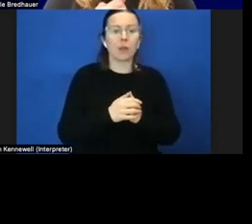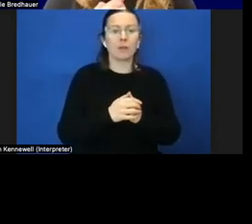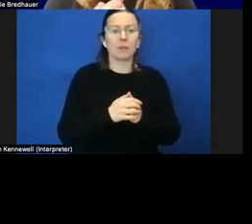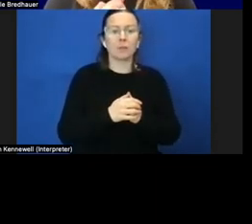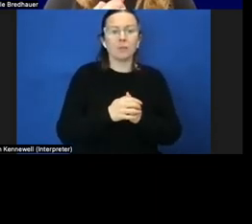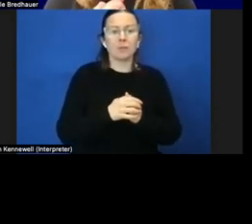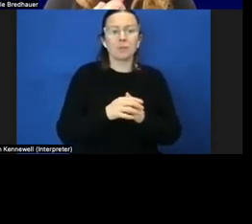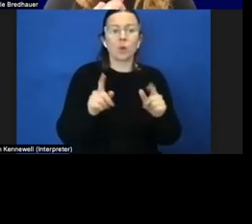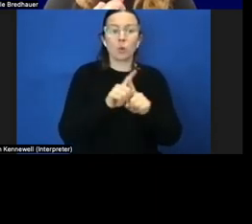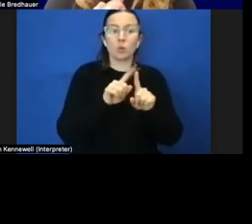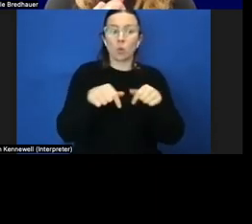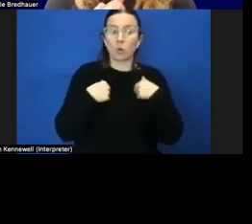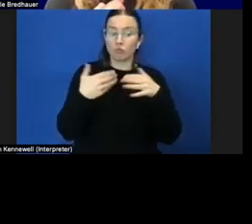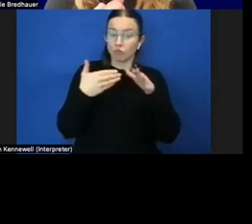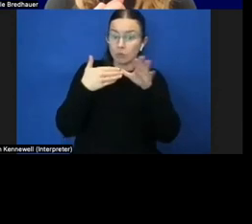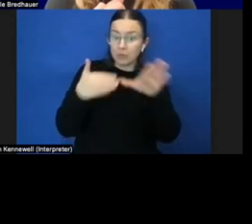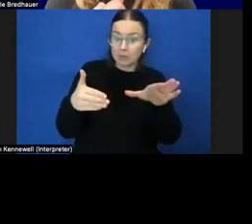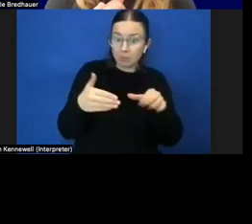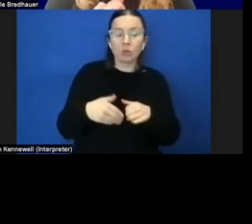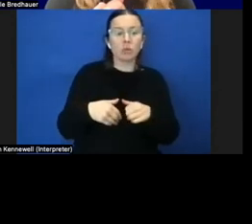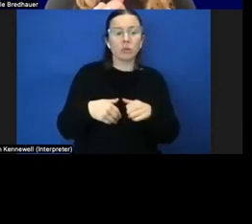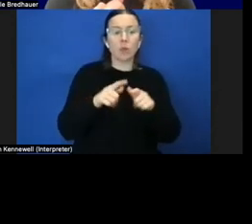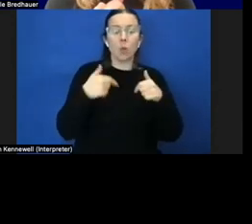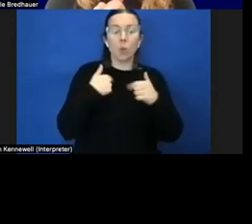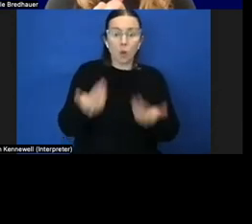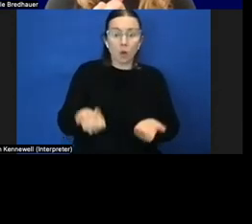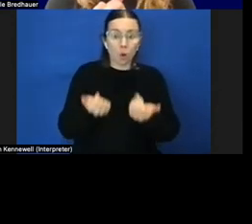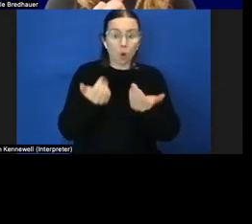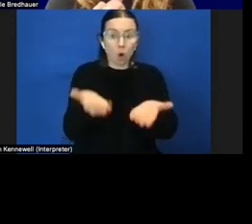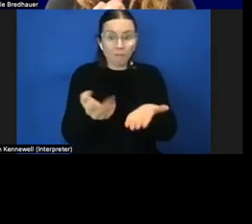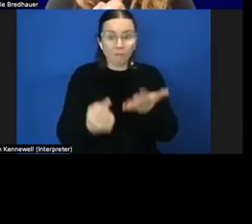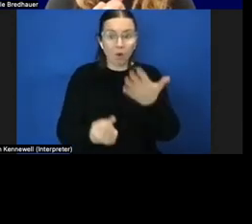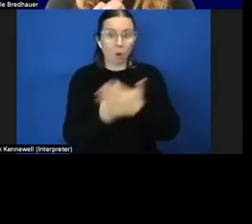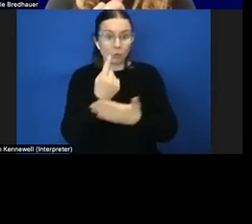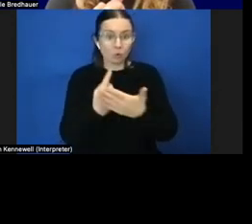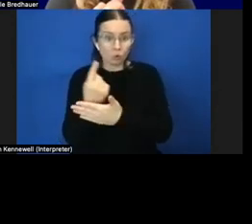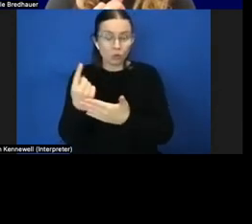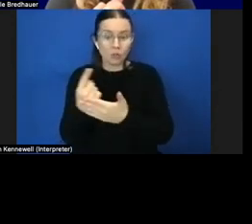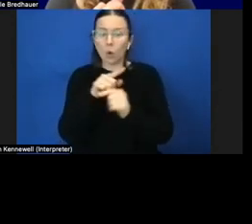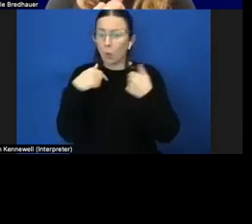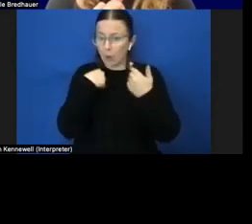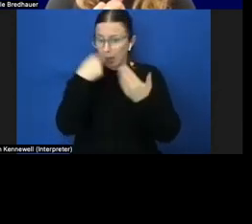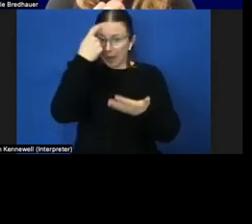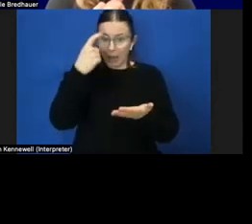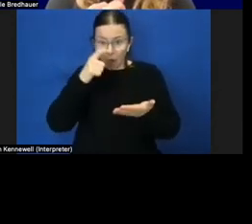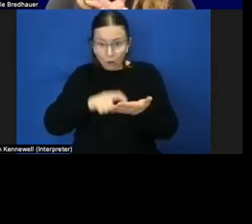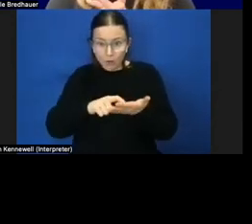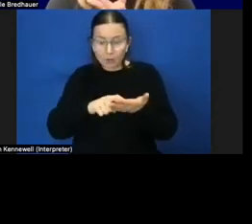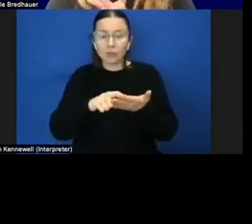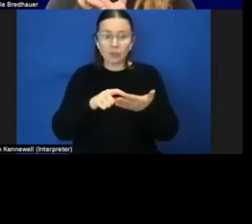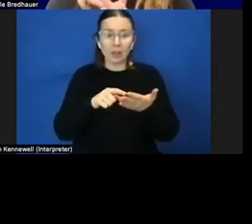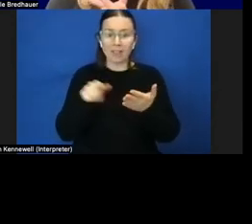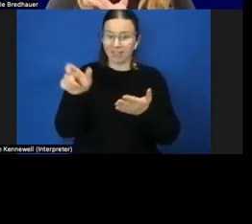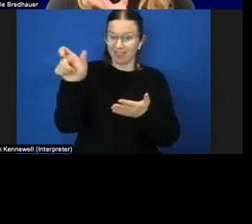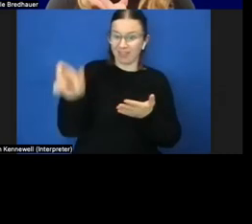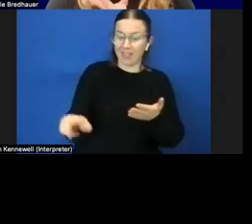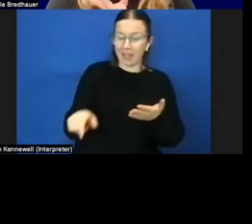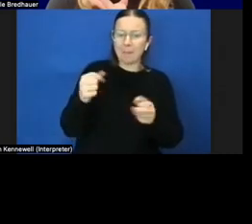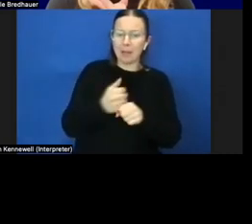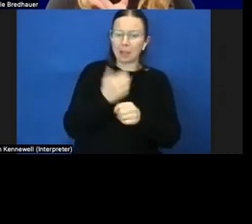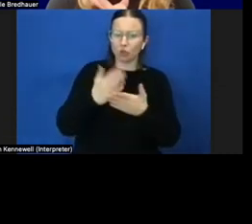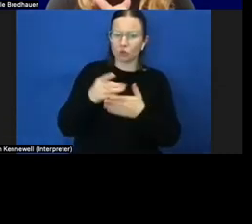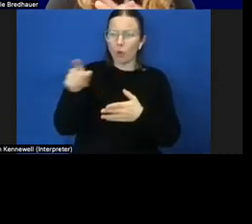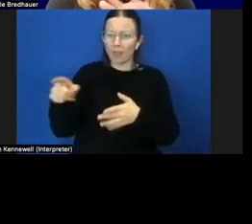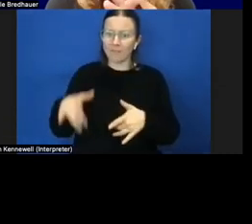we're offering opportunities we're acknowledging the learner and helping them feel seen